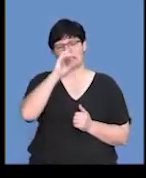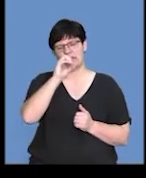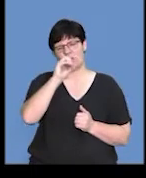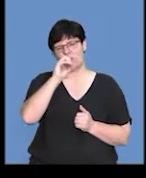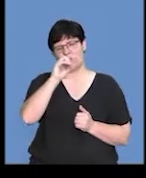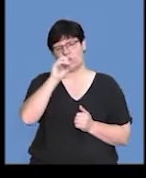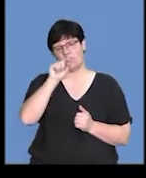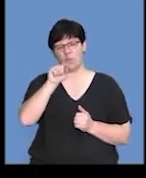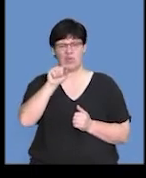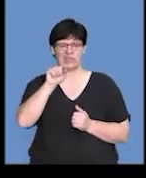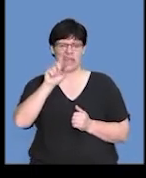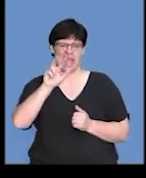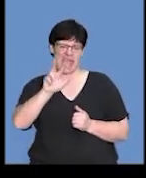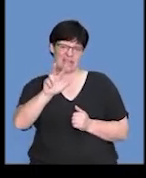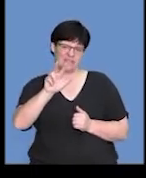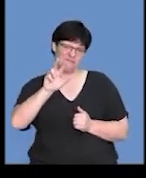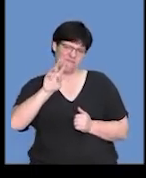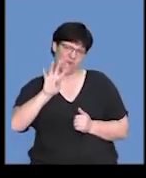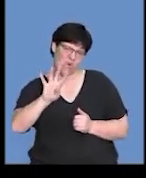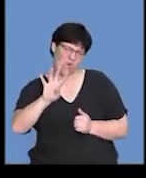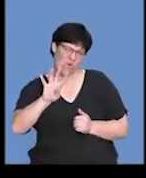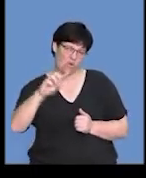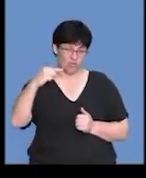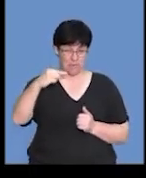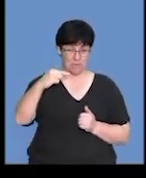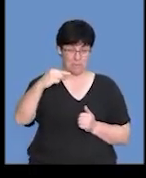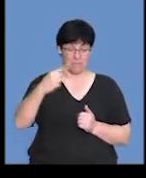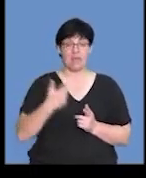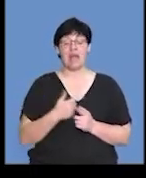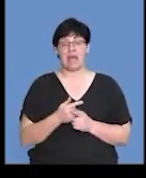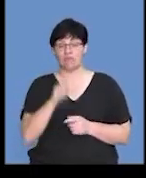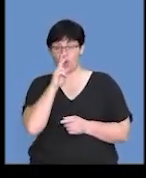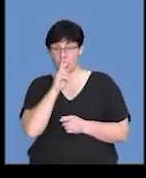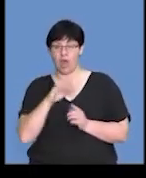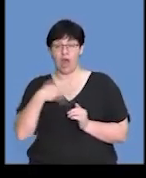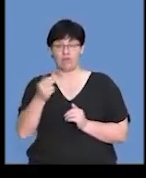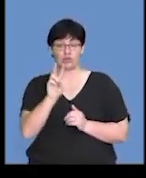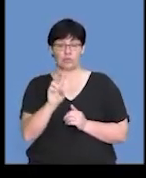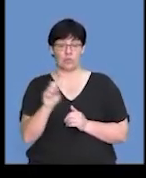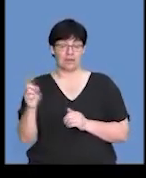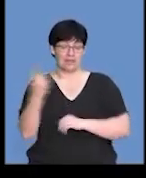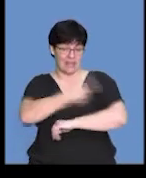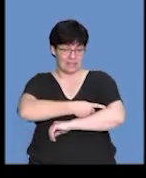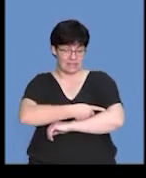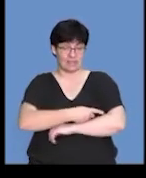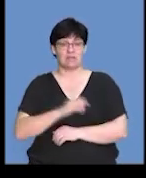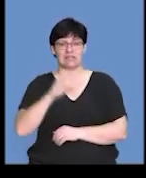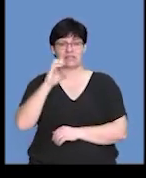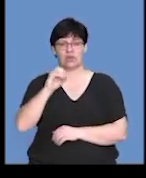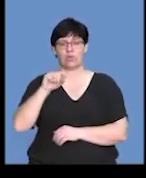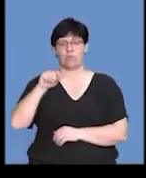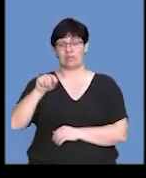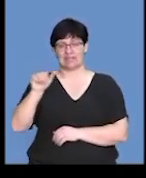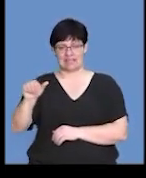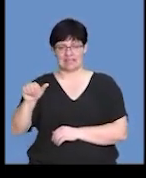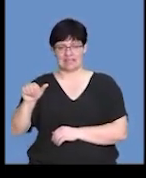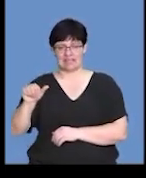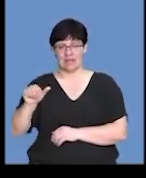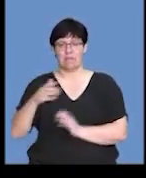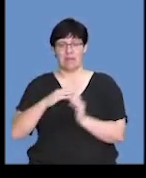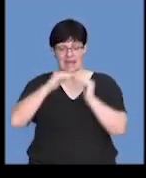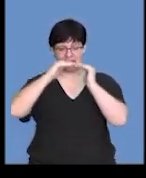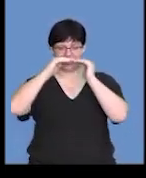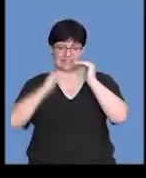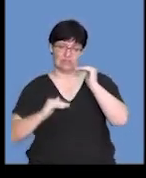.84 grams. And if you look at it after 21 days, it's about 0.6. So, there's a significant